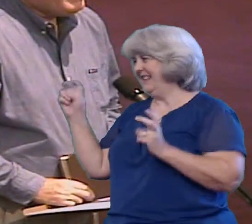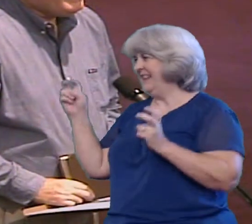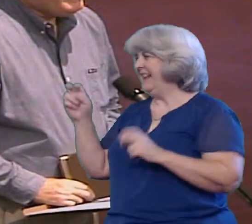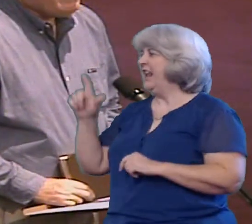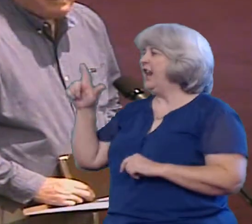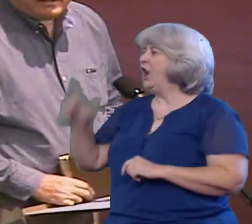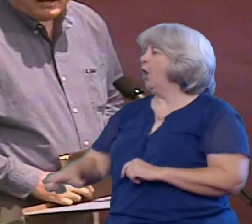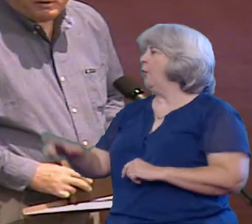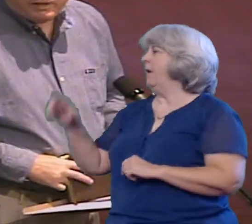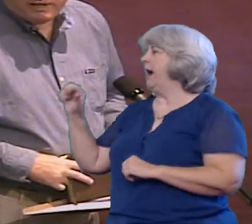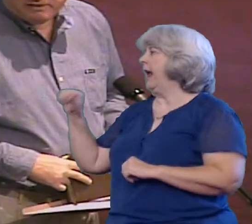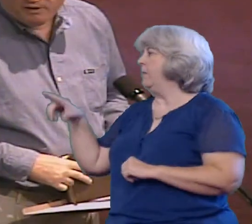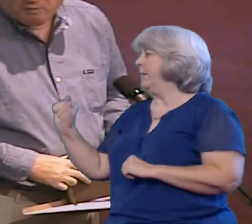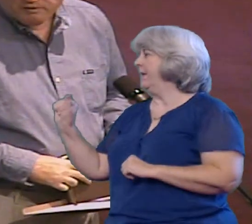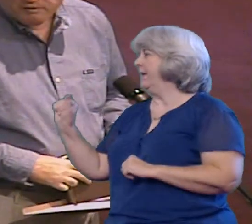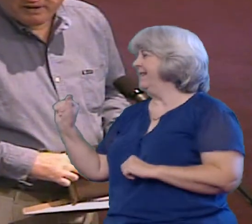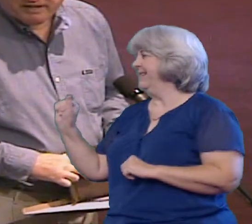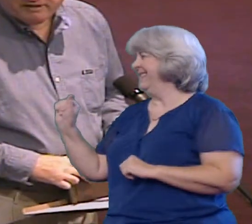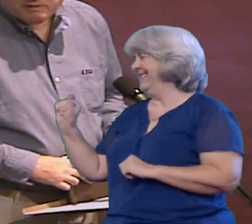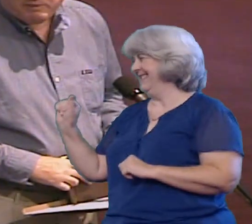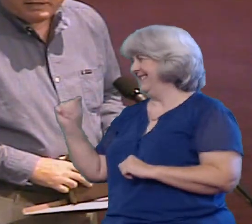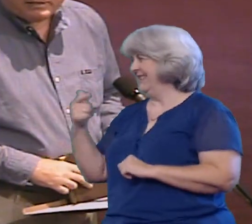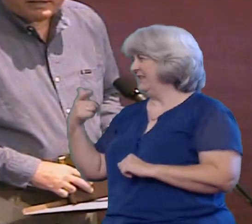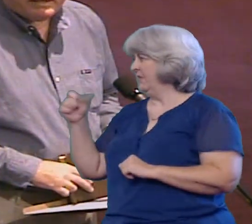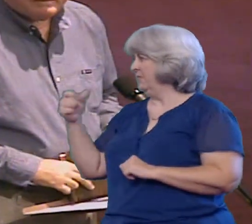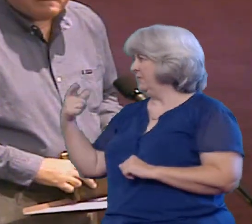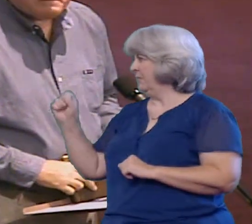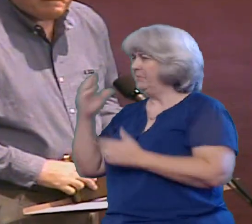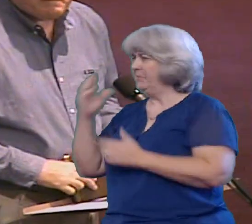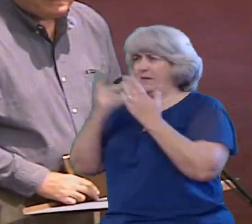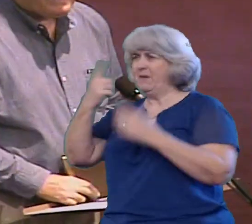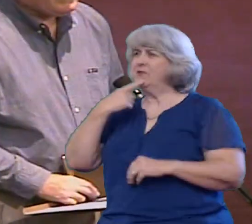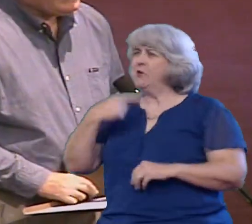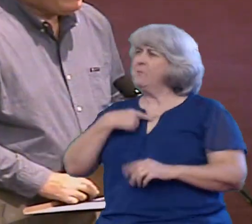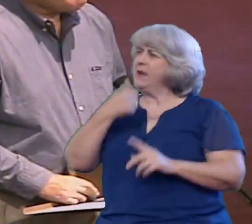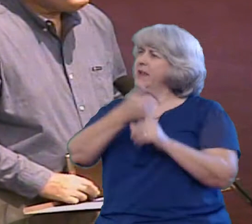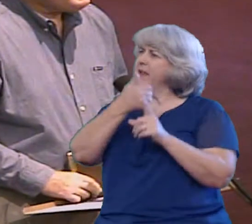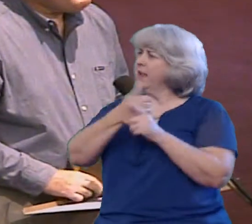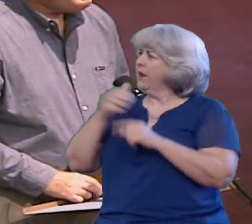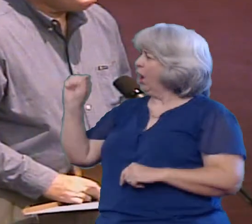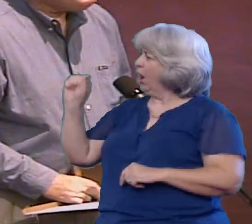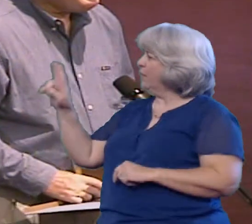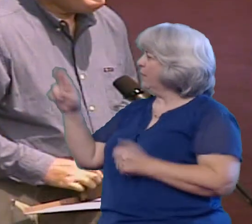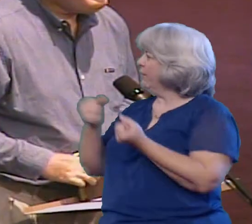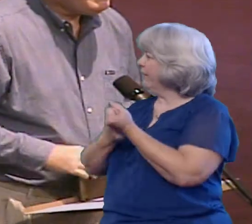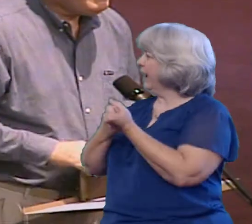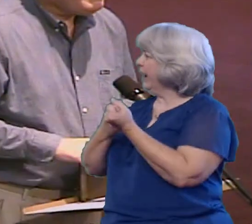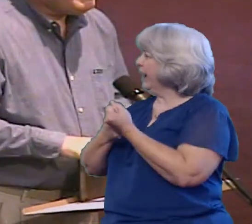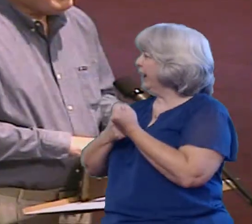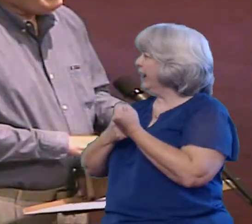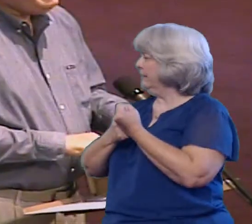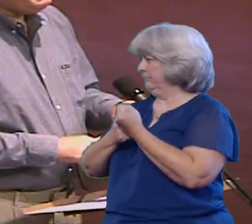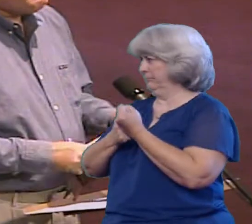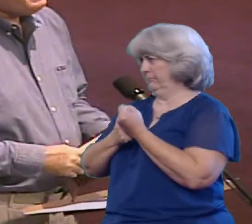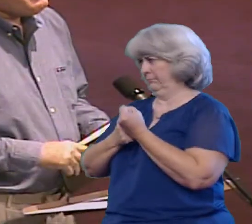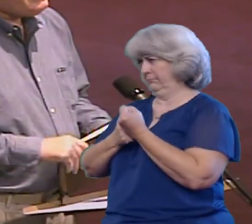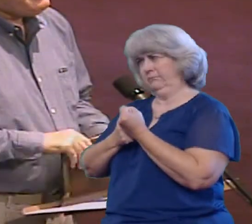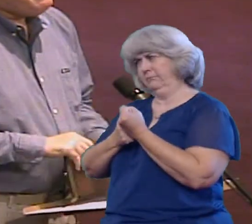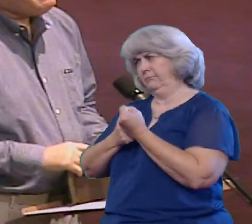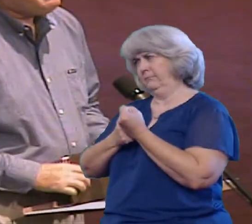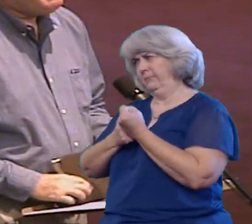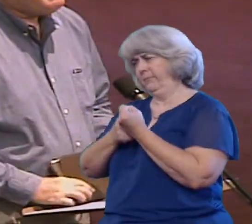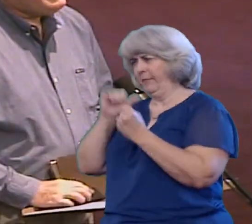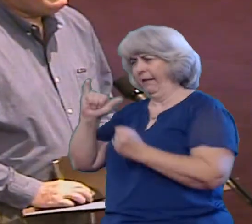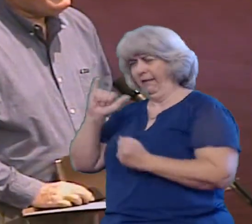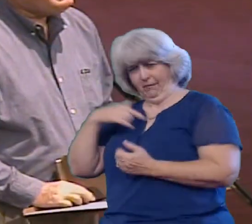And I've been told that he's an Auburn fan, somebody said. So there are some things that I didn't even know about him